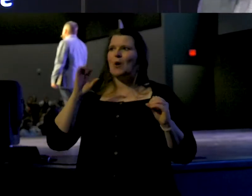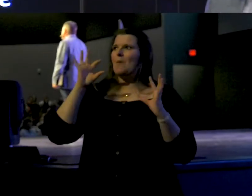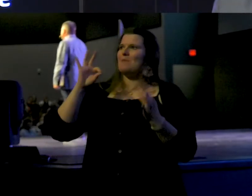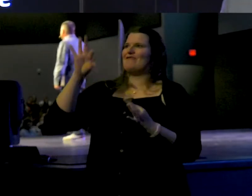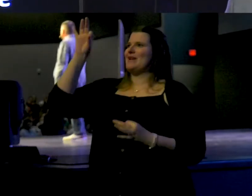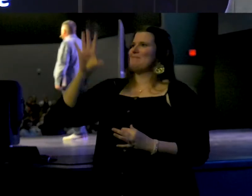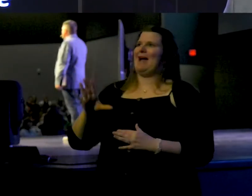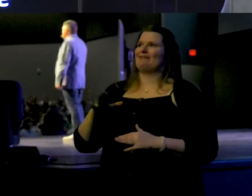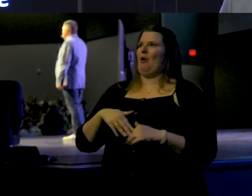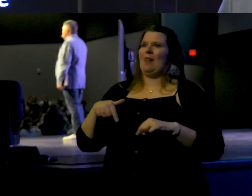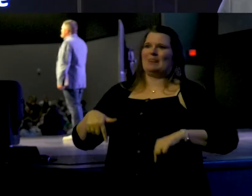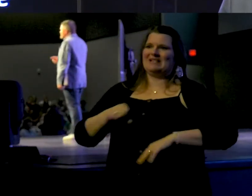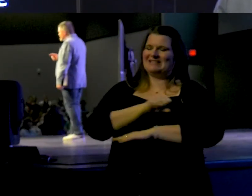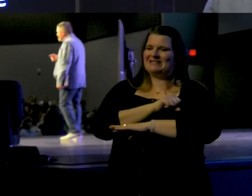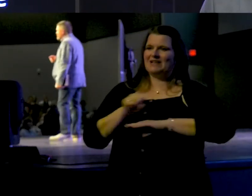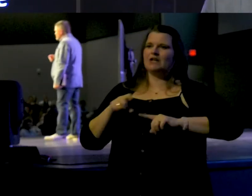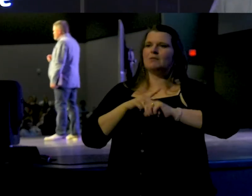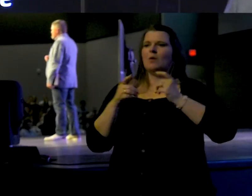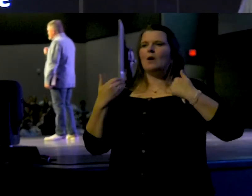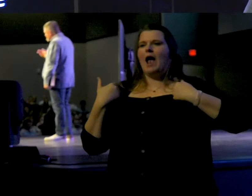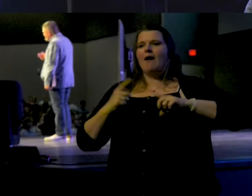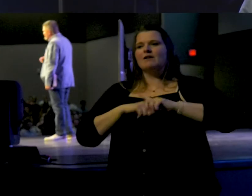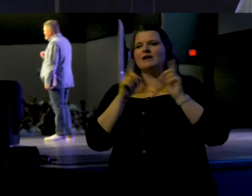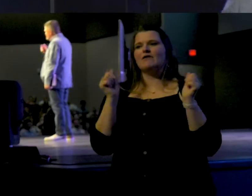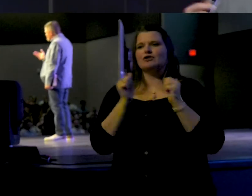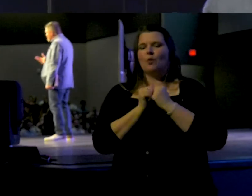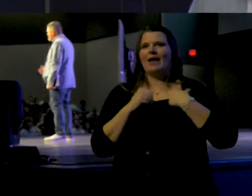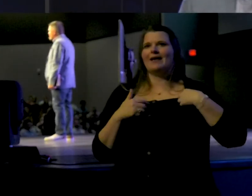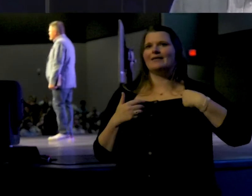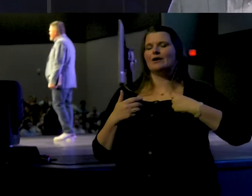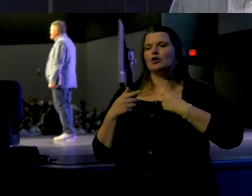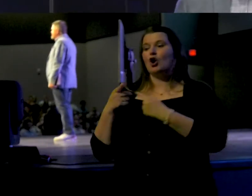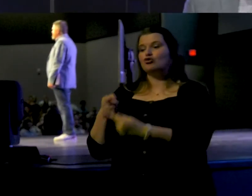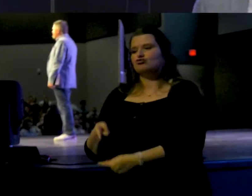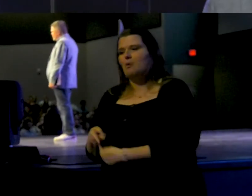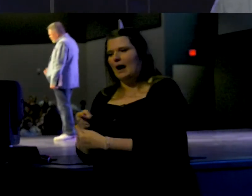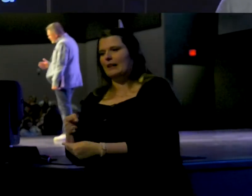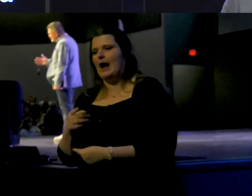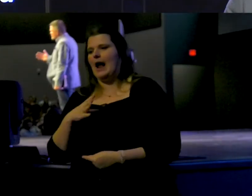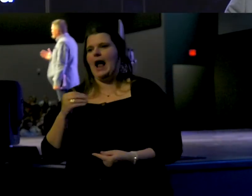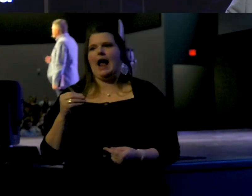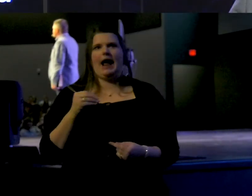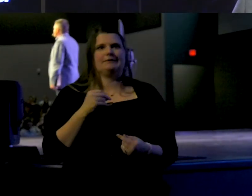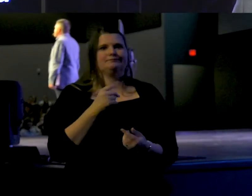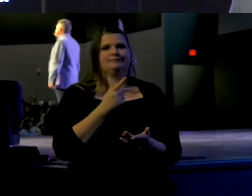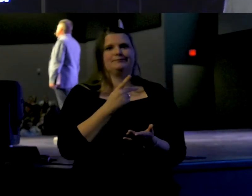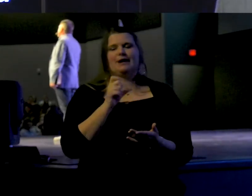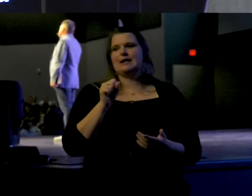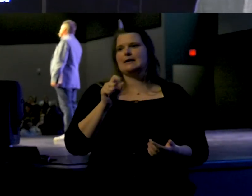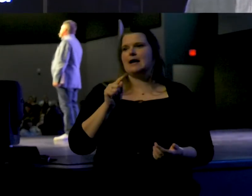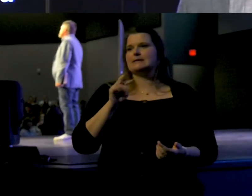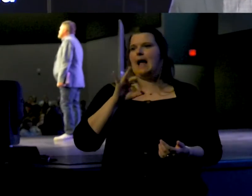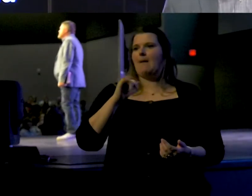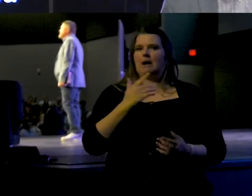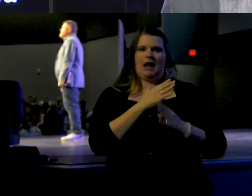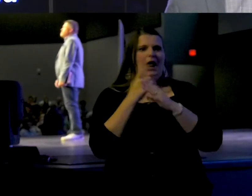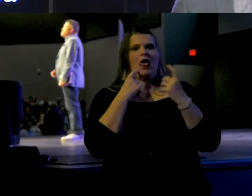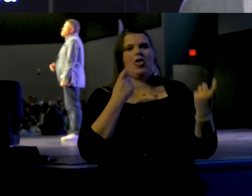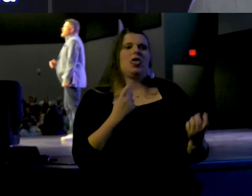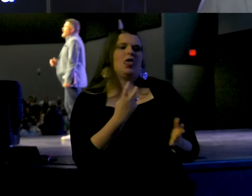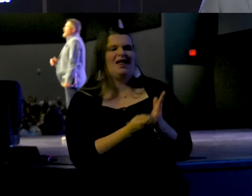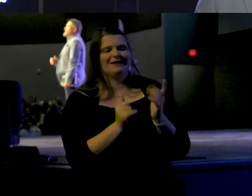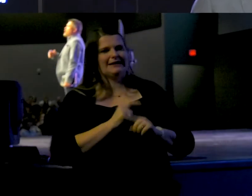pastor on this stage. But there's a difference between stumbling and struggling from time to time, growing discouraged during difficult seasons,